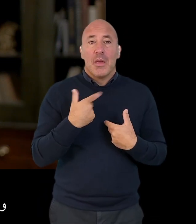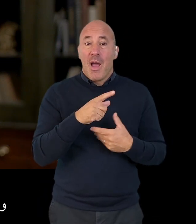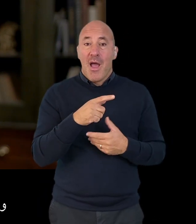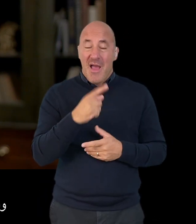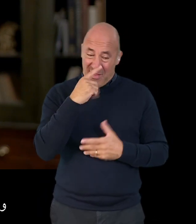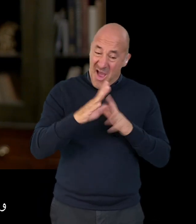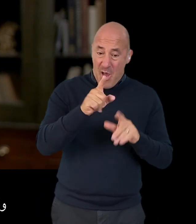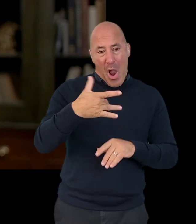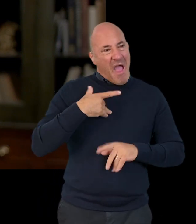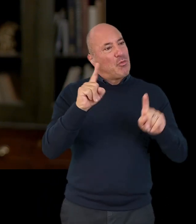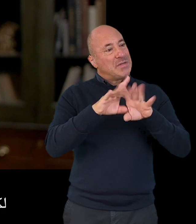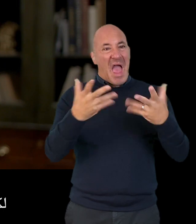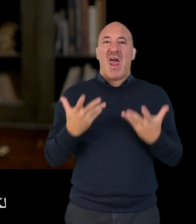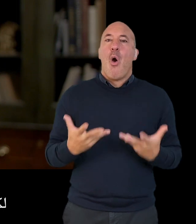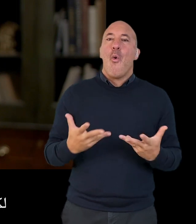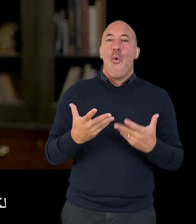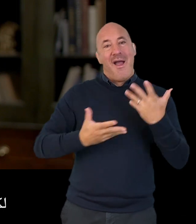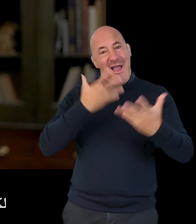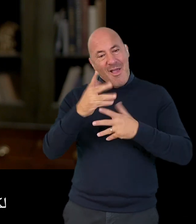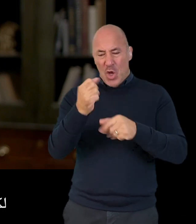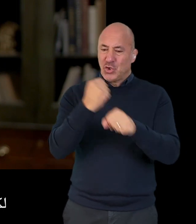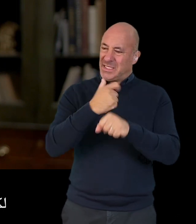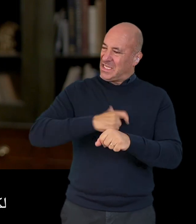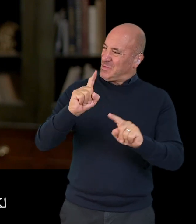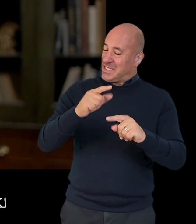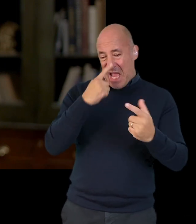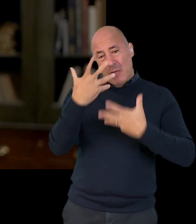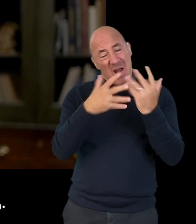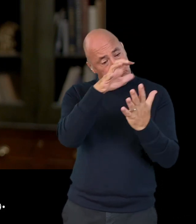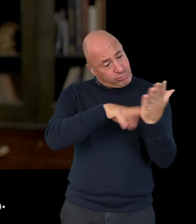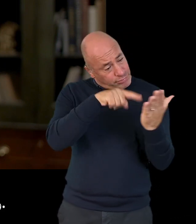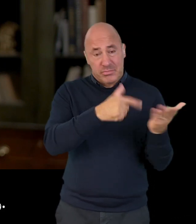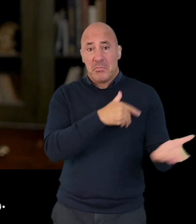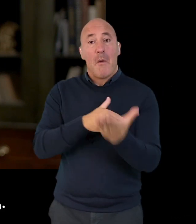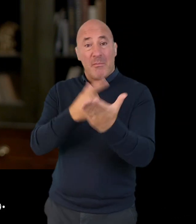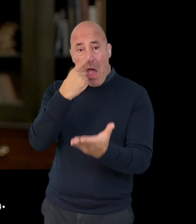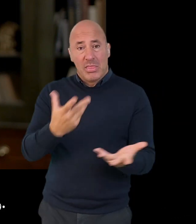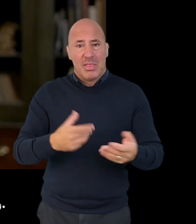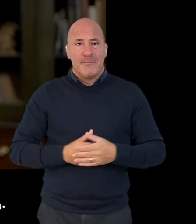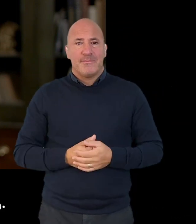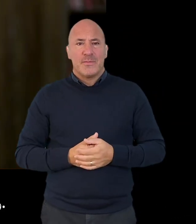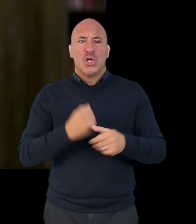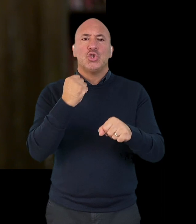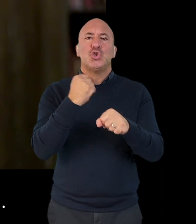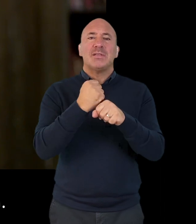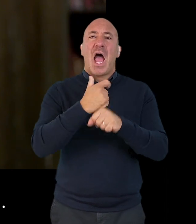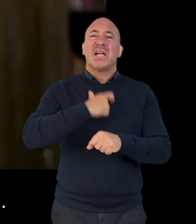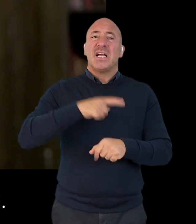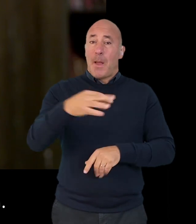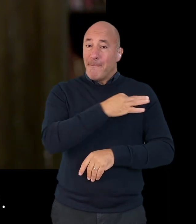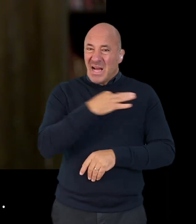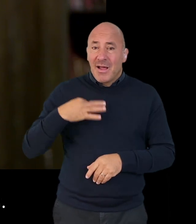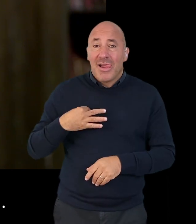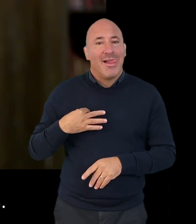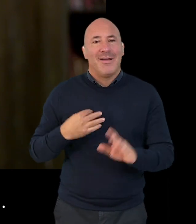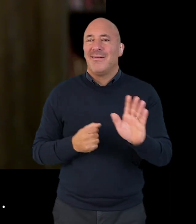about your background, but can talk about how you live your life and what your gender identity is now. Gender identity